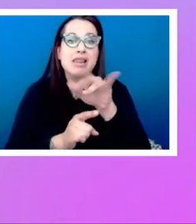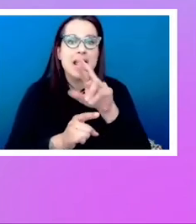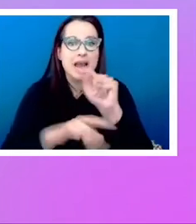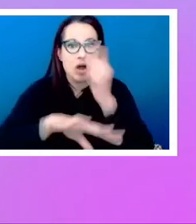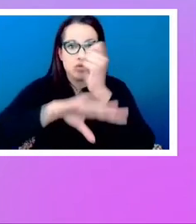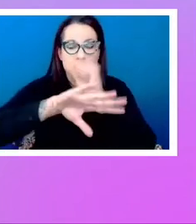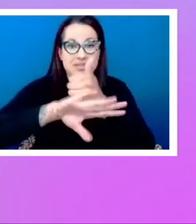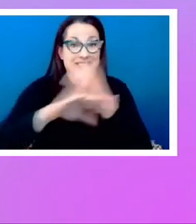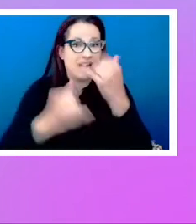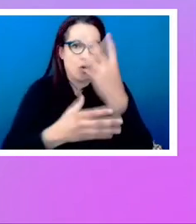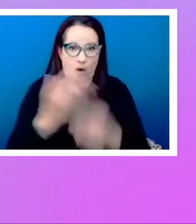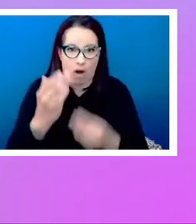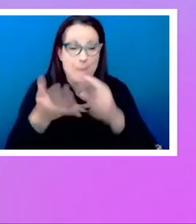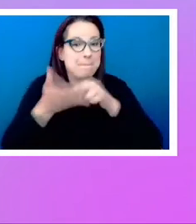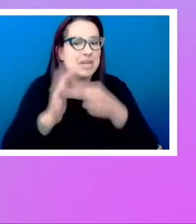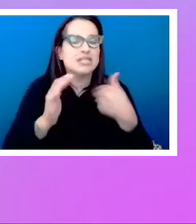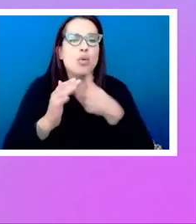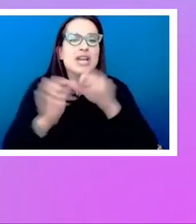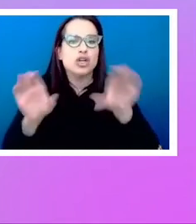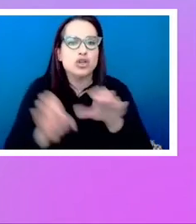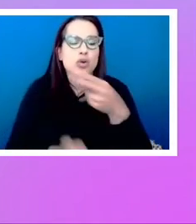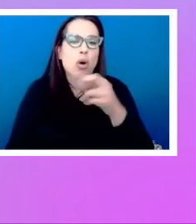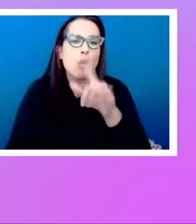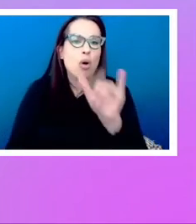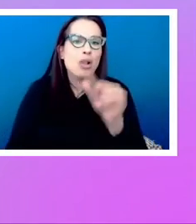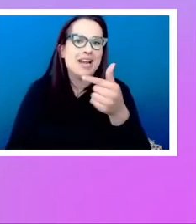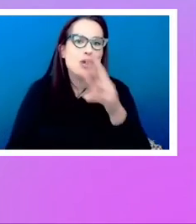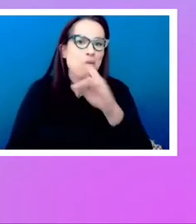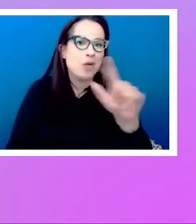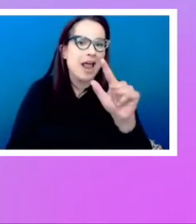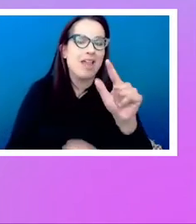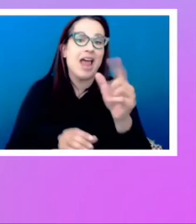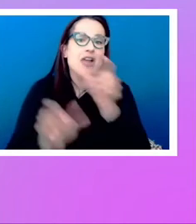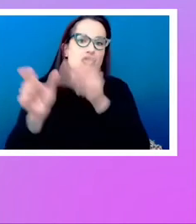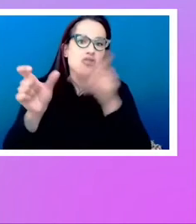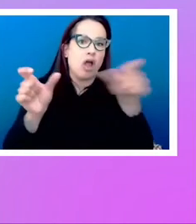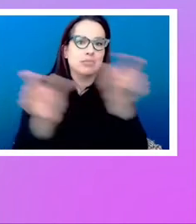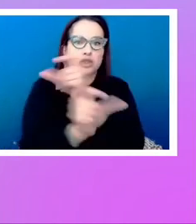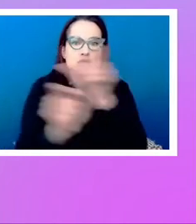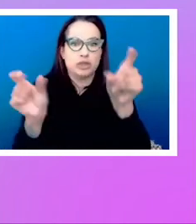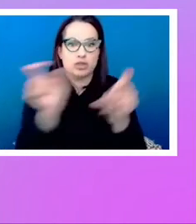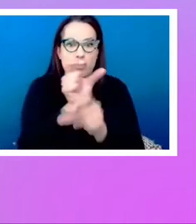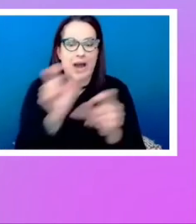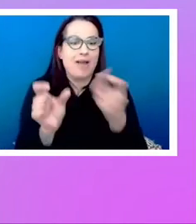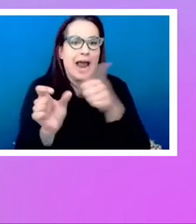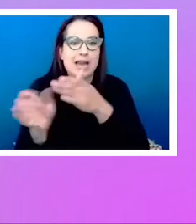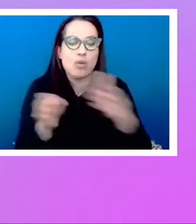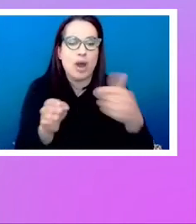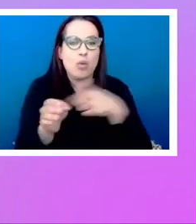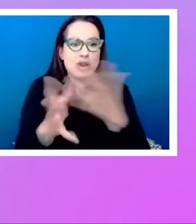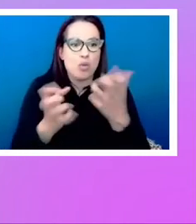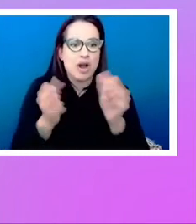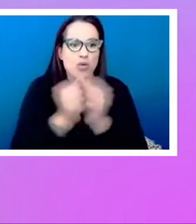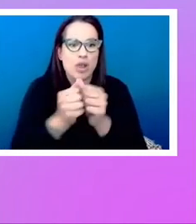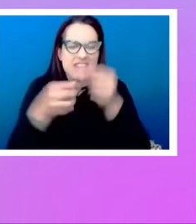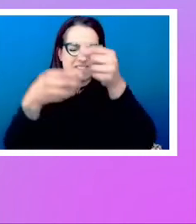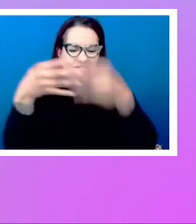We can do our holy grail and switch our columns around any way we want with just these few lines of CSS.